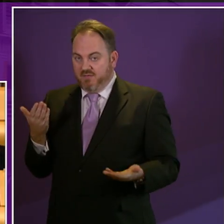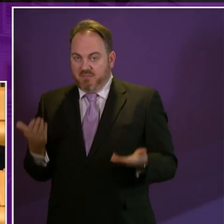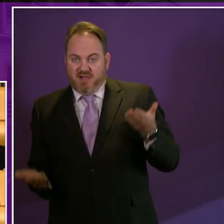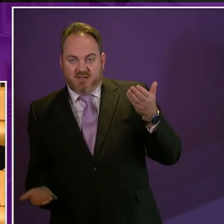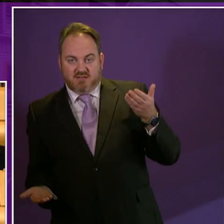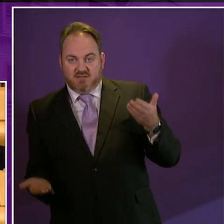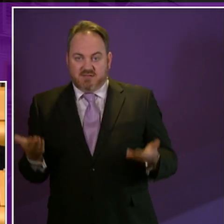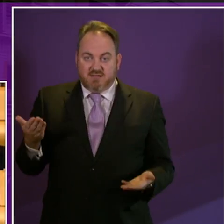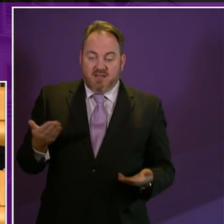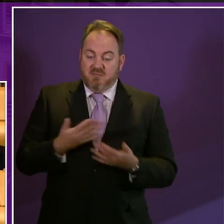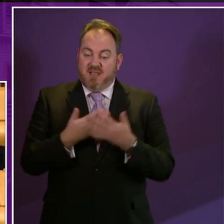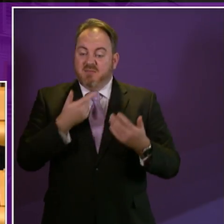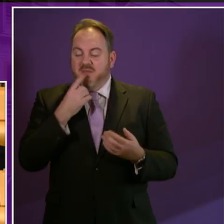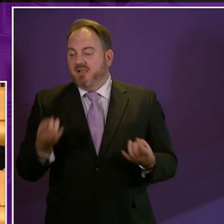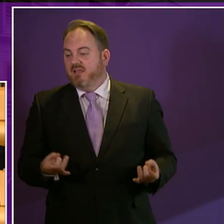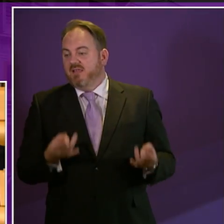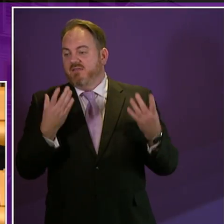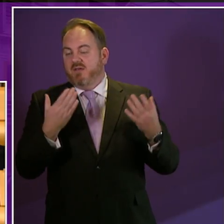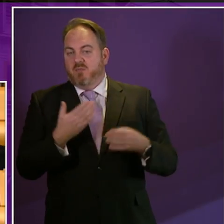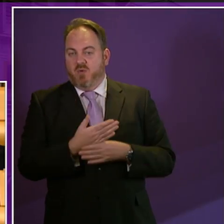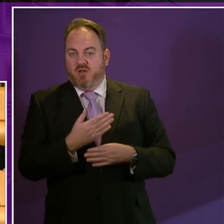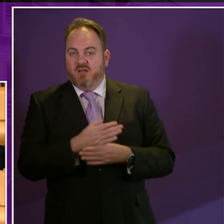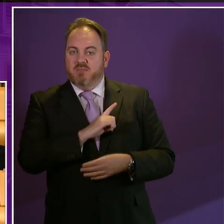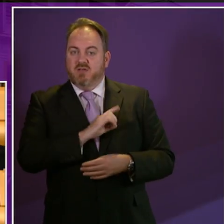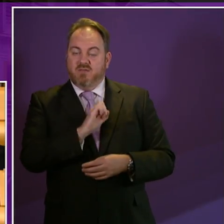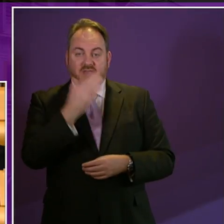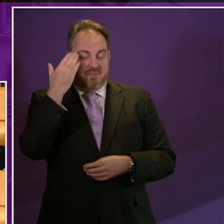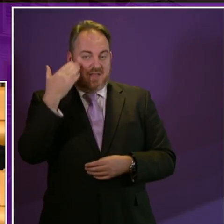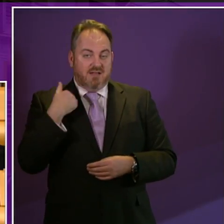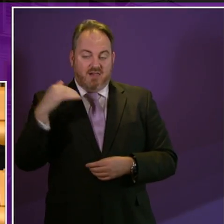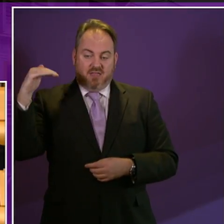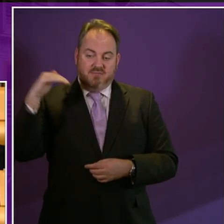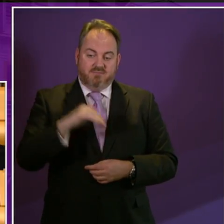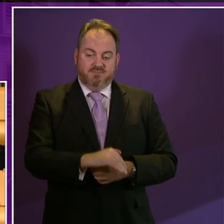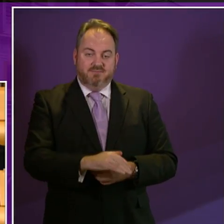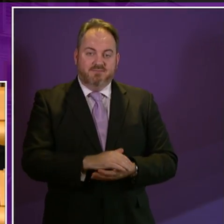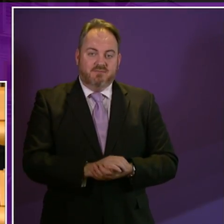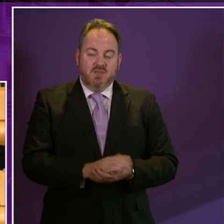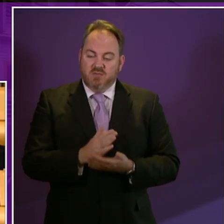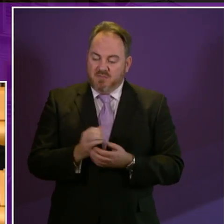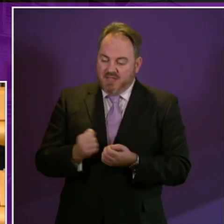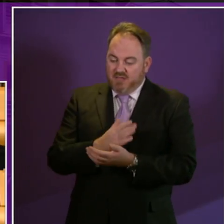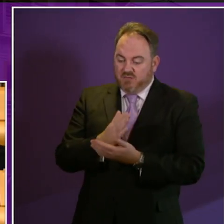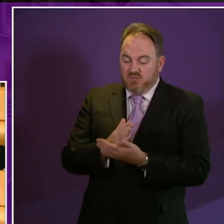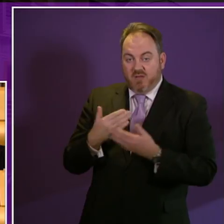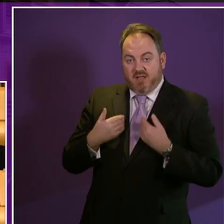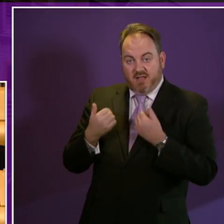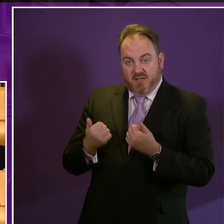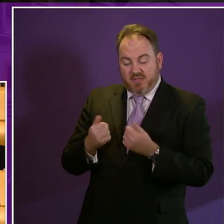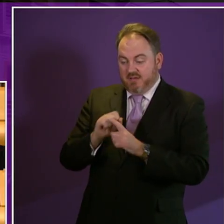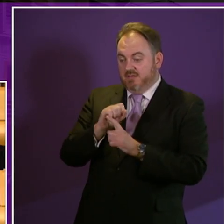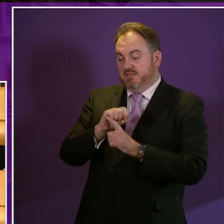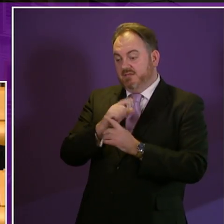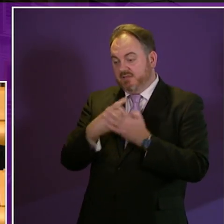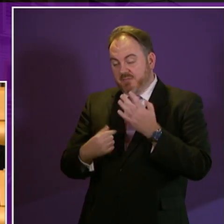who leave work for health reasons particularly poor mental health so integrating health, disability and employment support